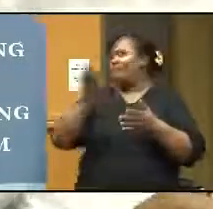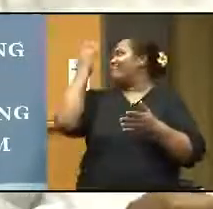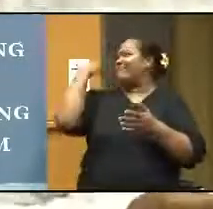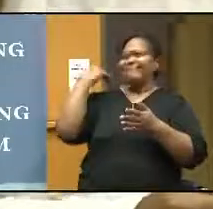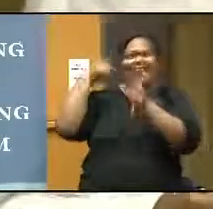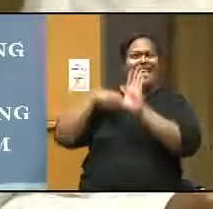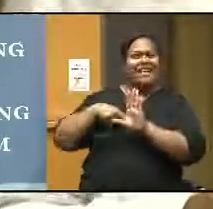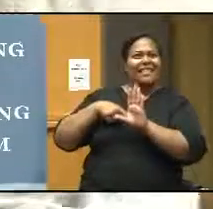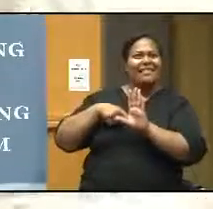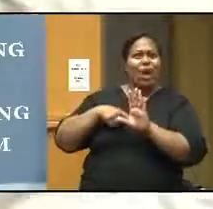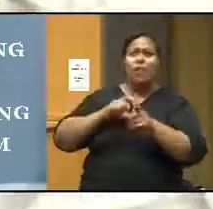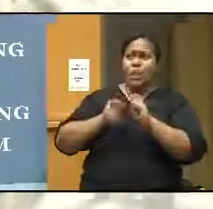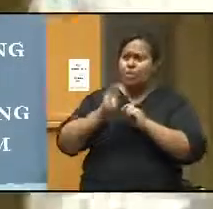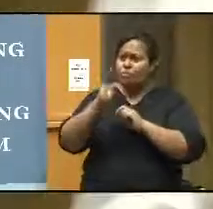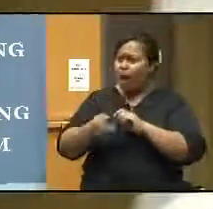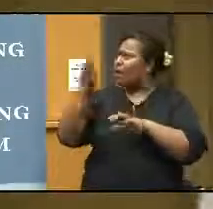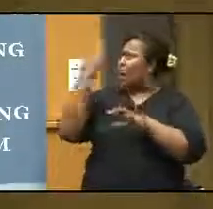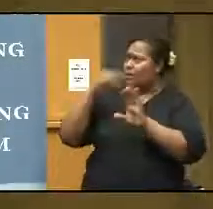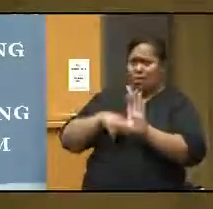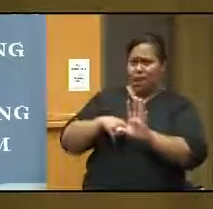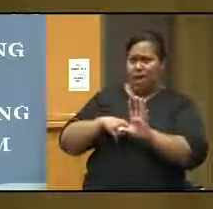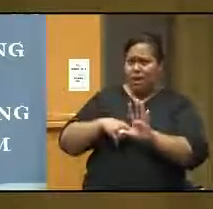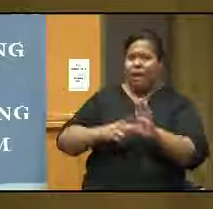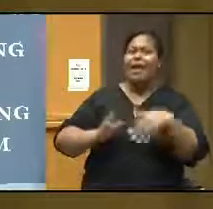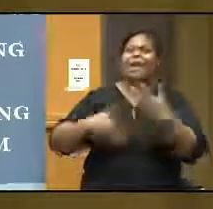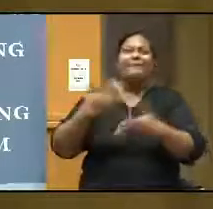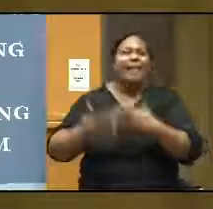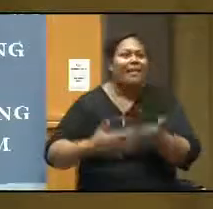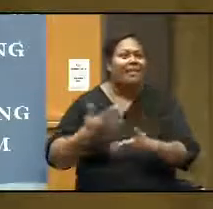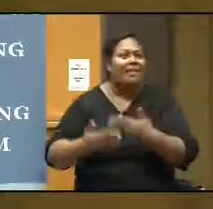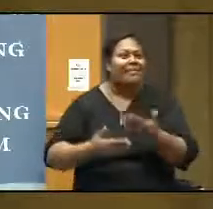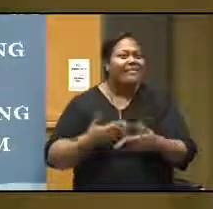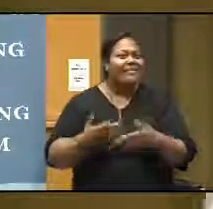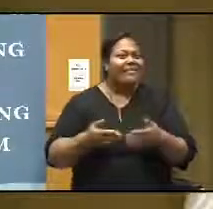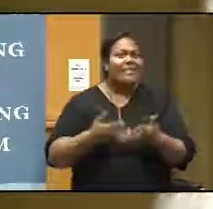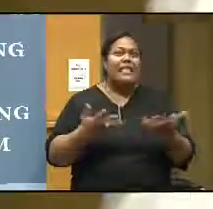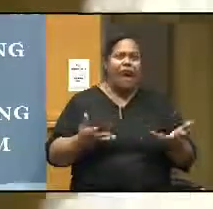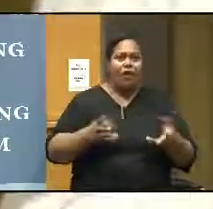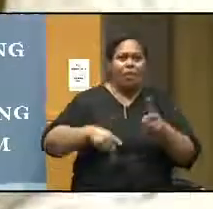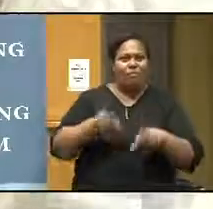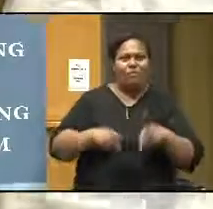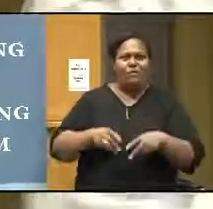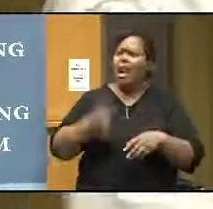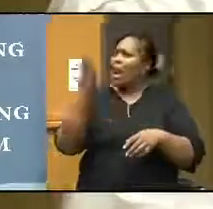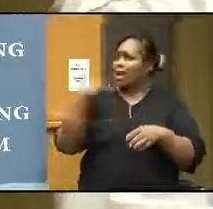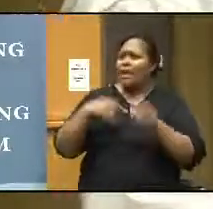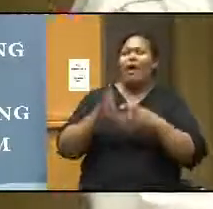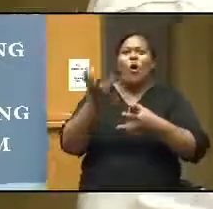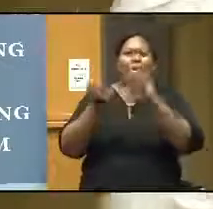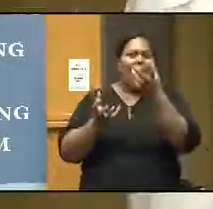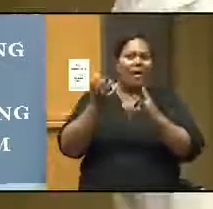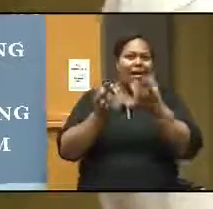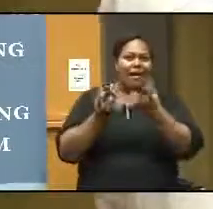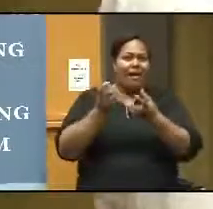And this is where I explain, guys, as a whole, class how you have performed. Okay? And then I try to find